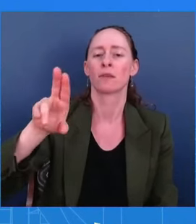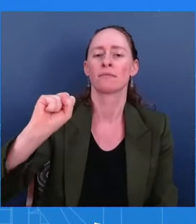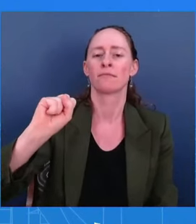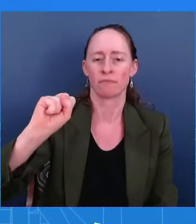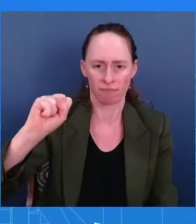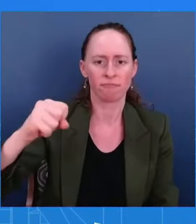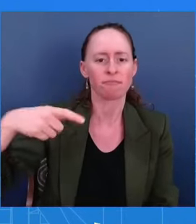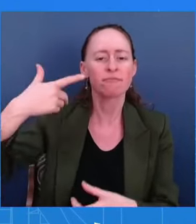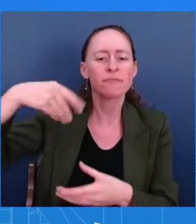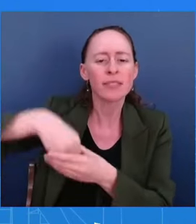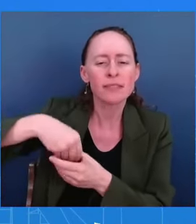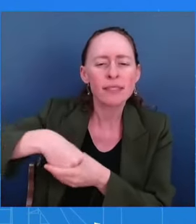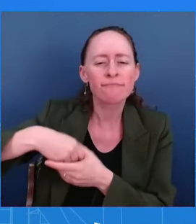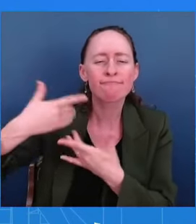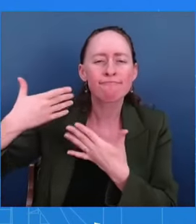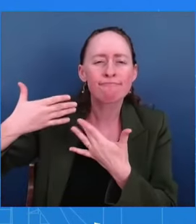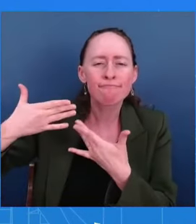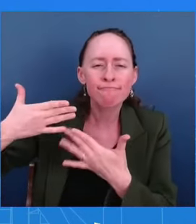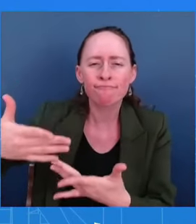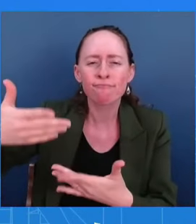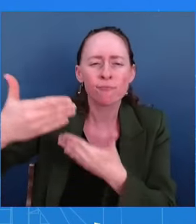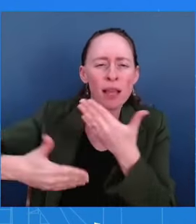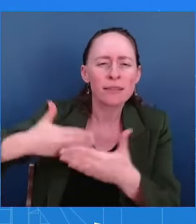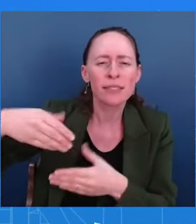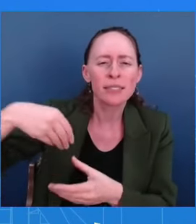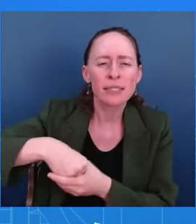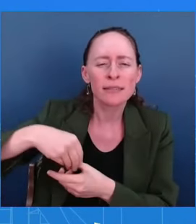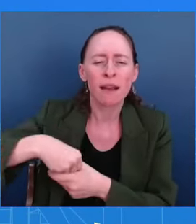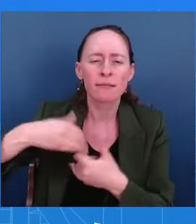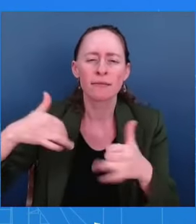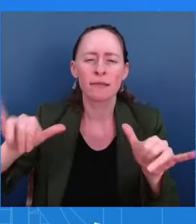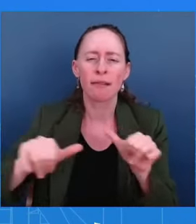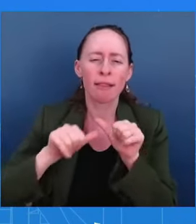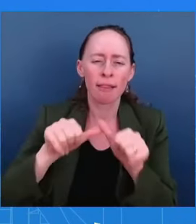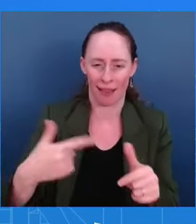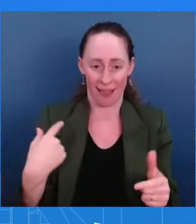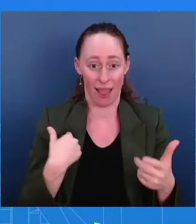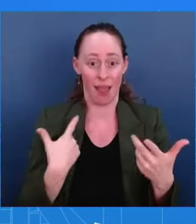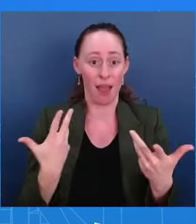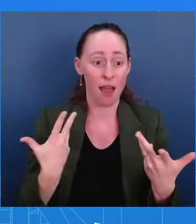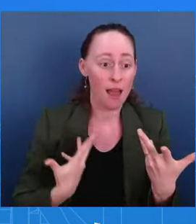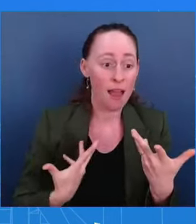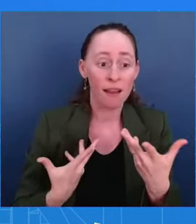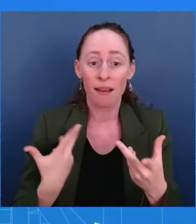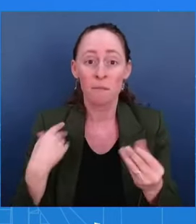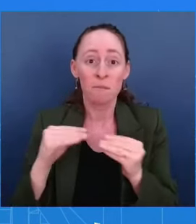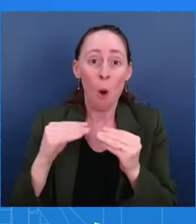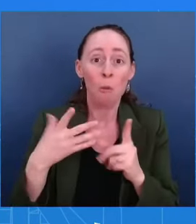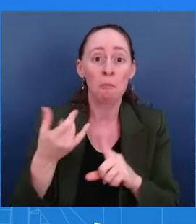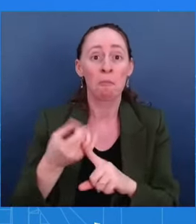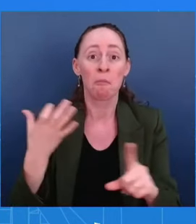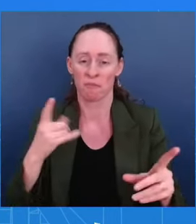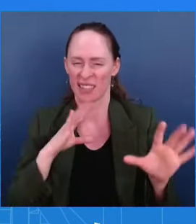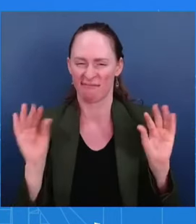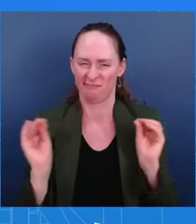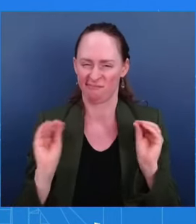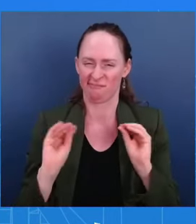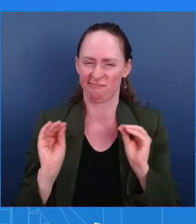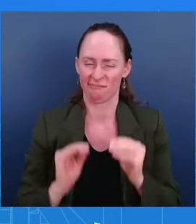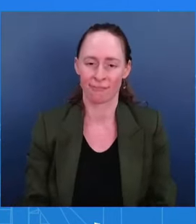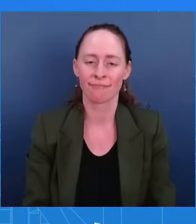suitable for a CFIUS review, and I really can't go beyond that. Just on a different topic, then, back to Israel. Do you have